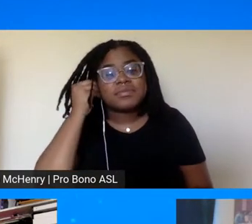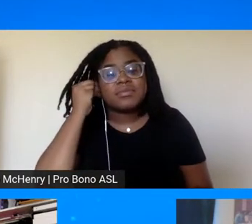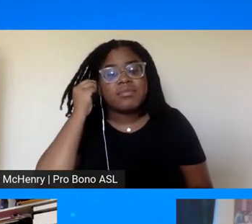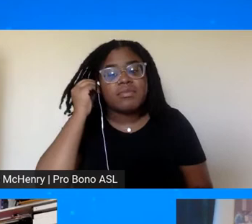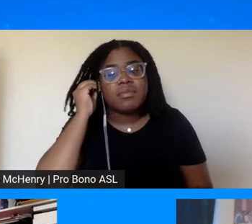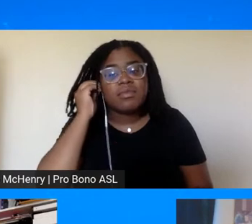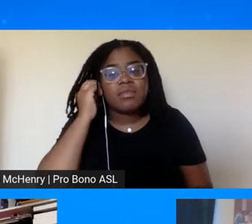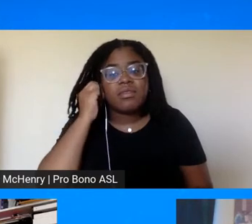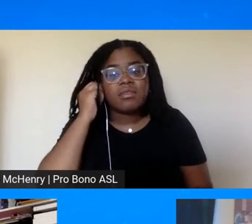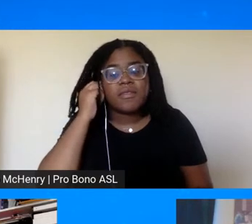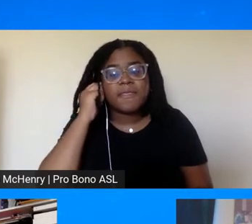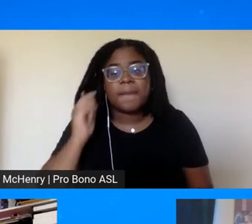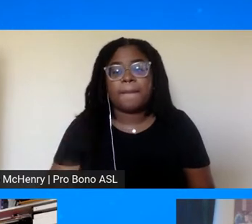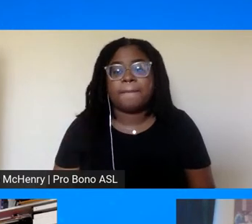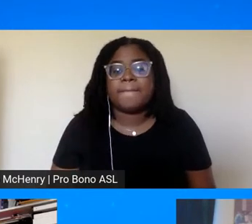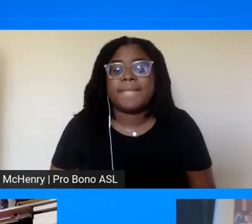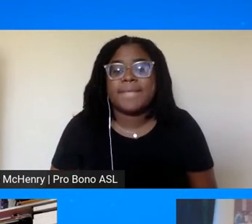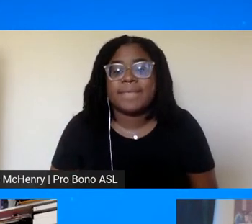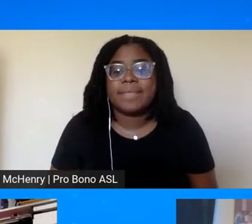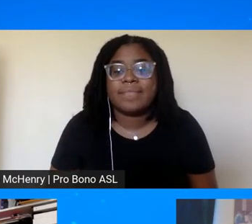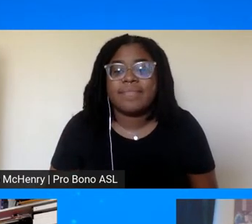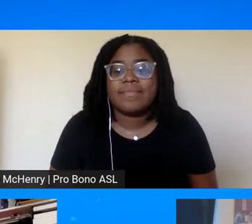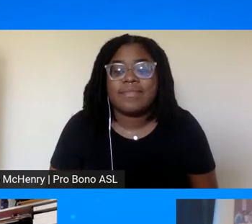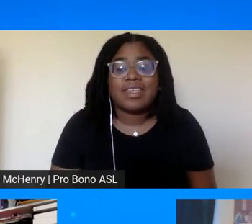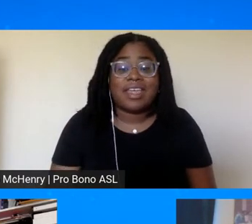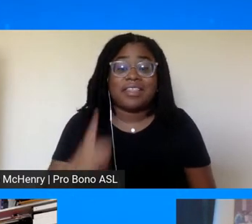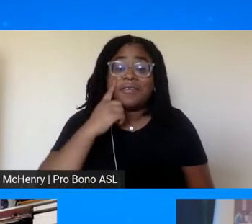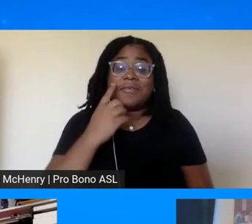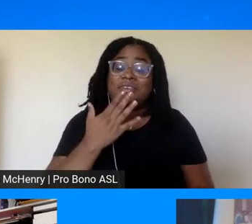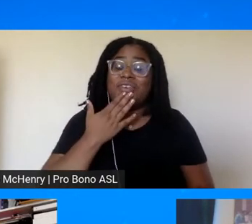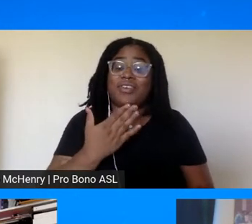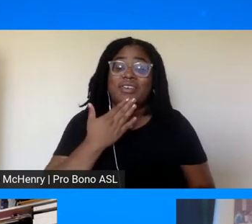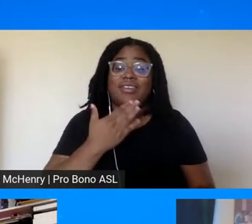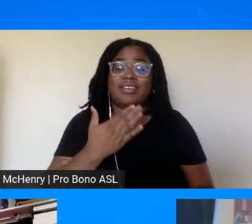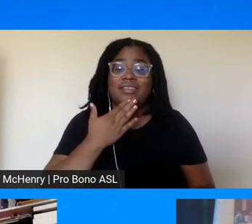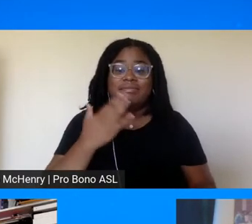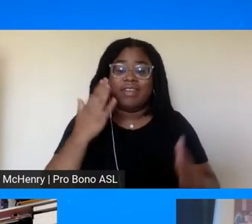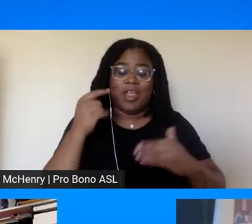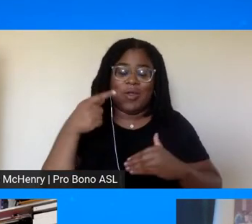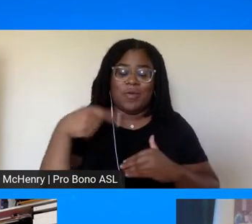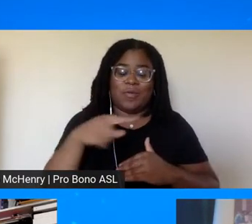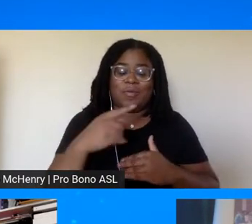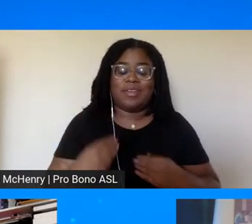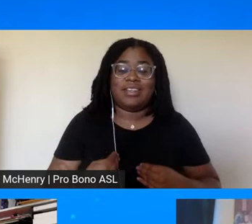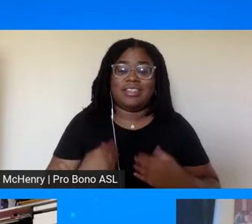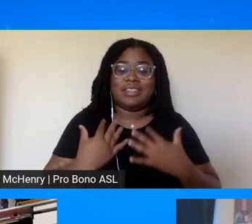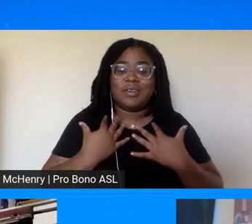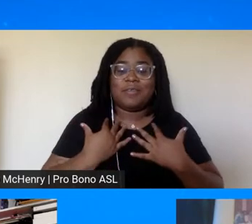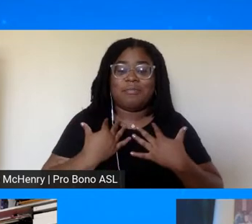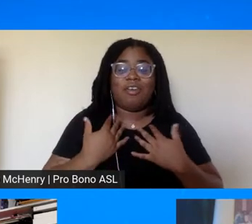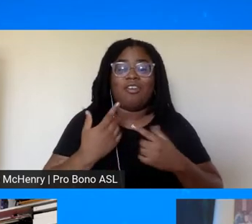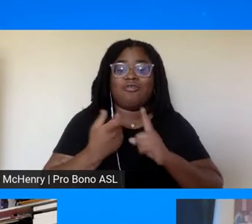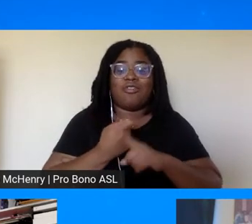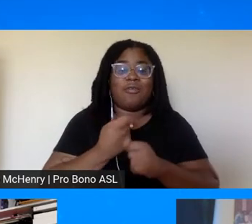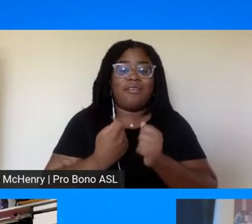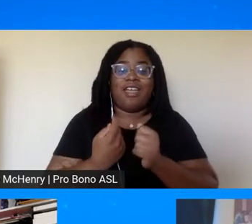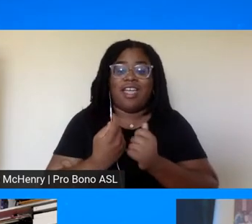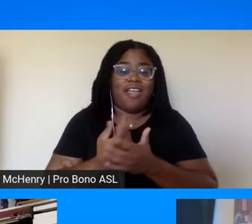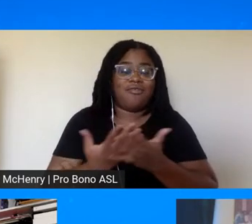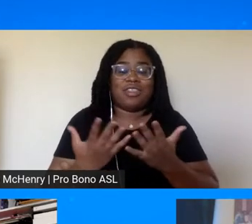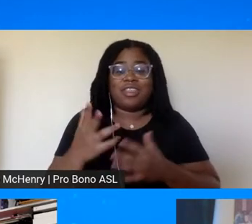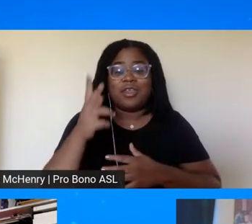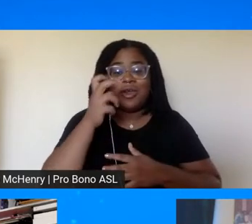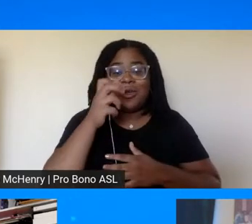I think we're good. I hope you have been inspired by everything that you heard tonight. And let's